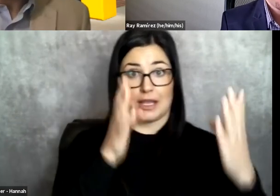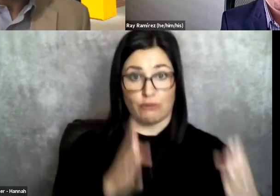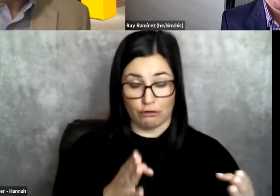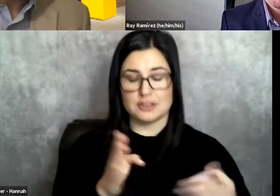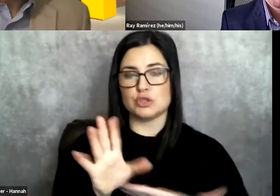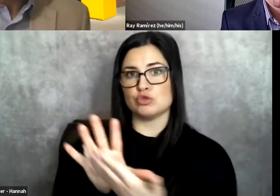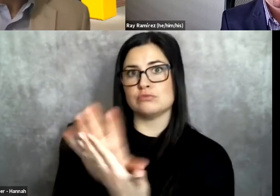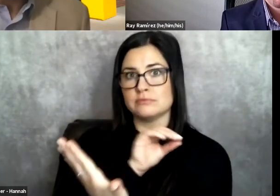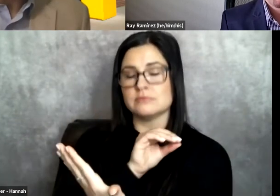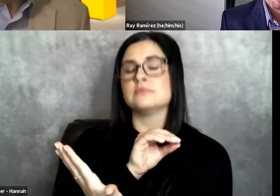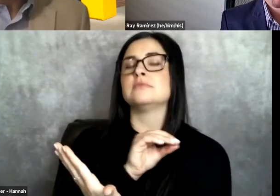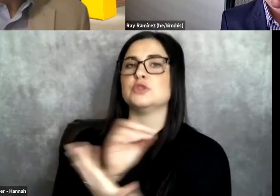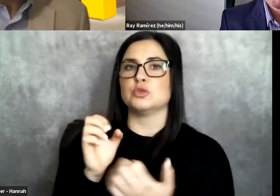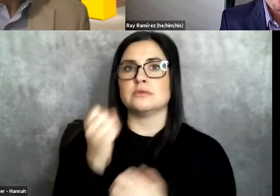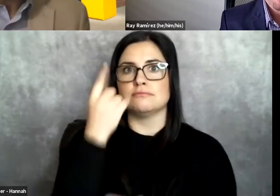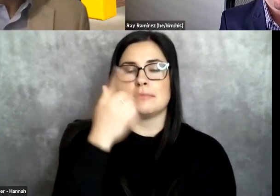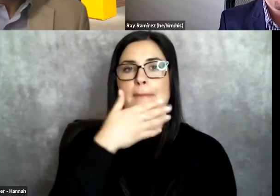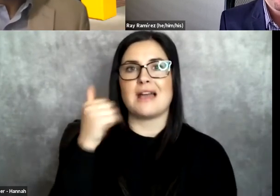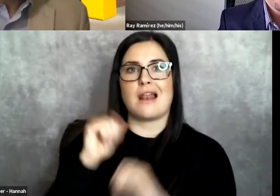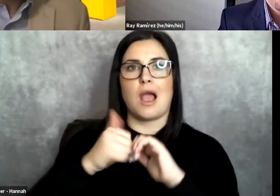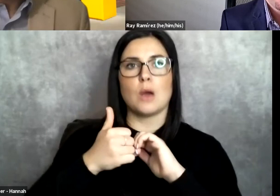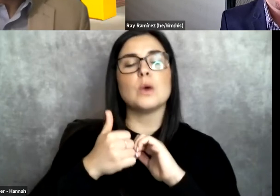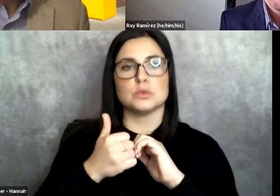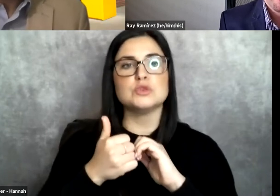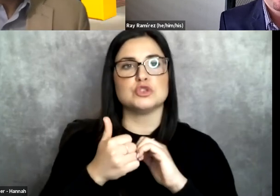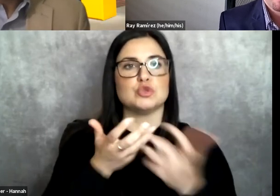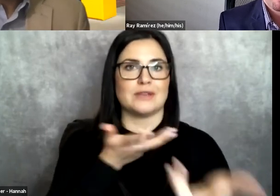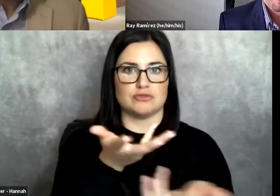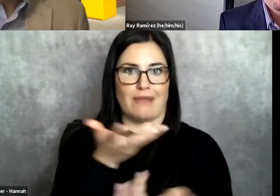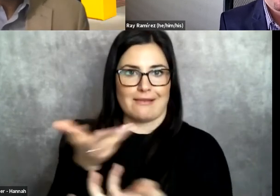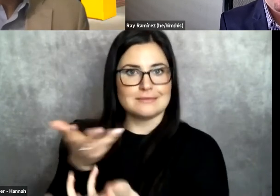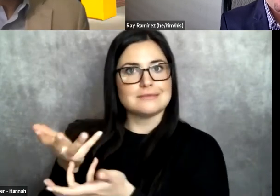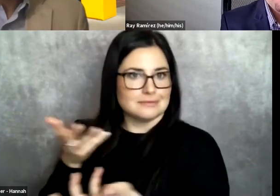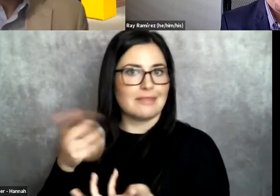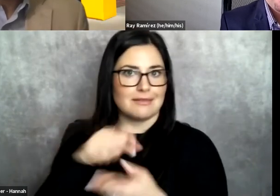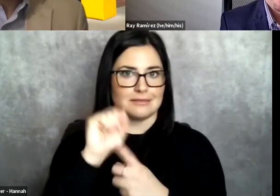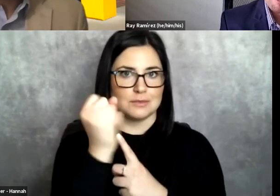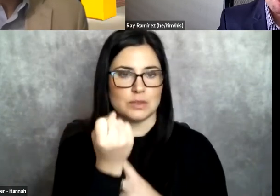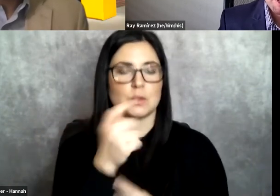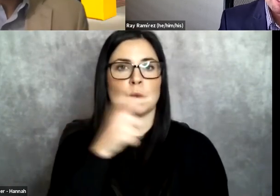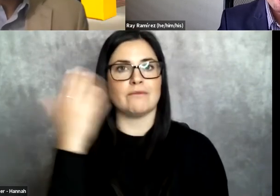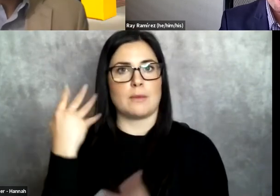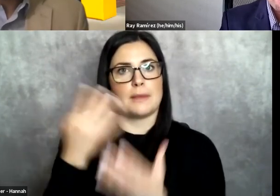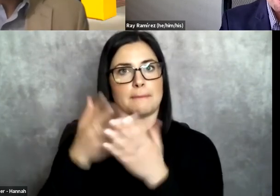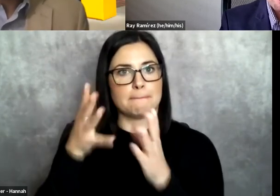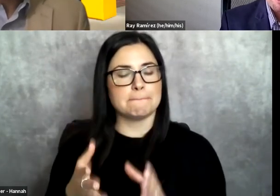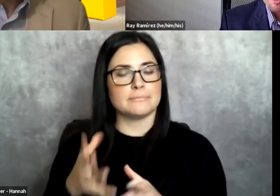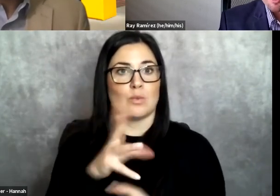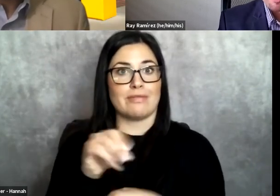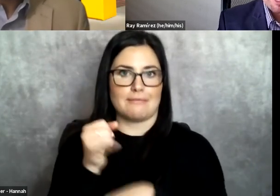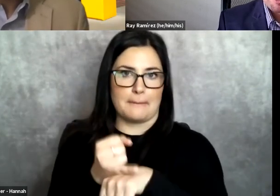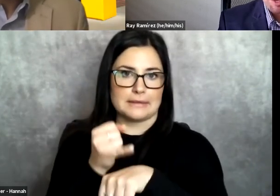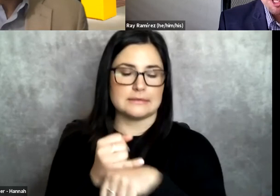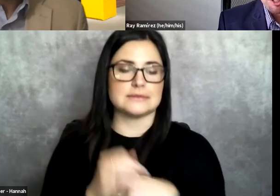situation and how to redress the disparities that carceral-impacted students experience on a daily. So